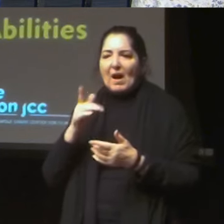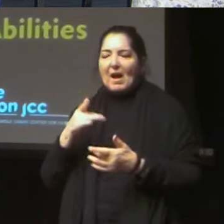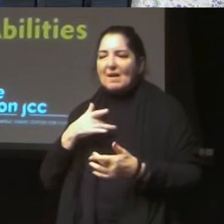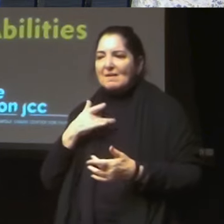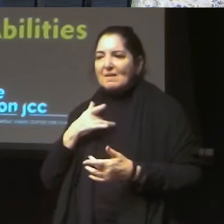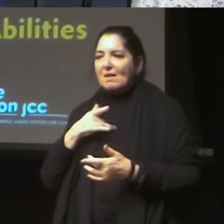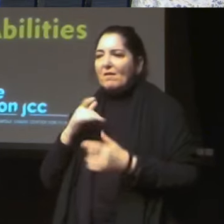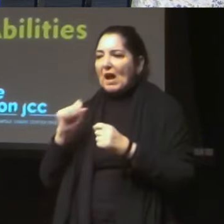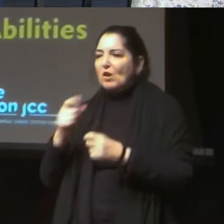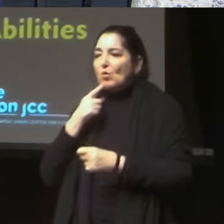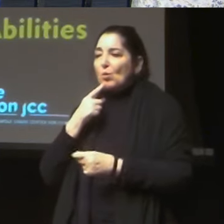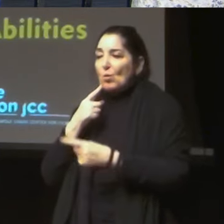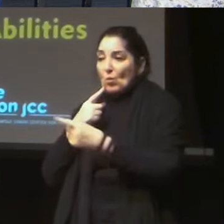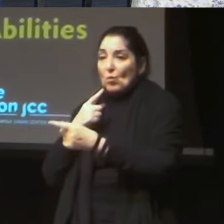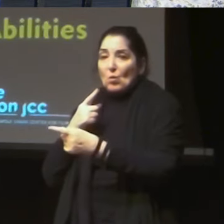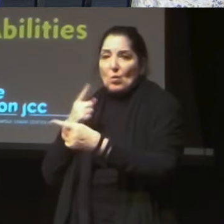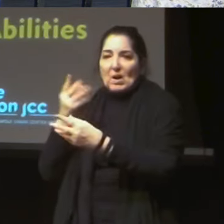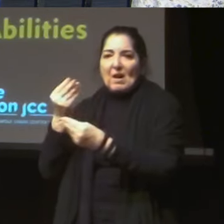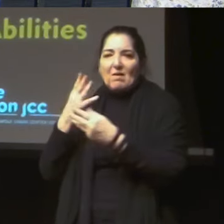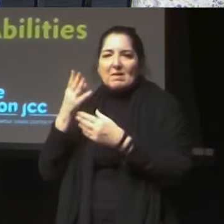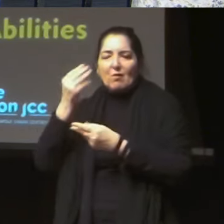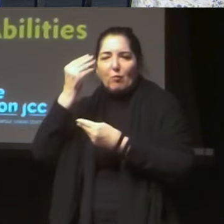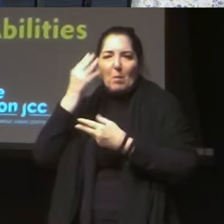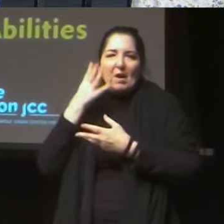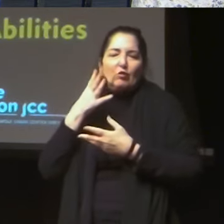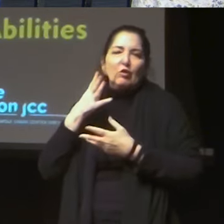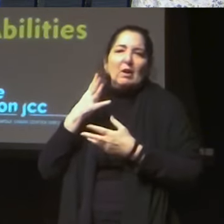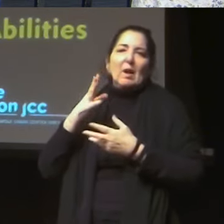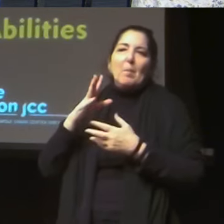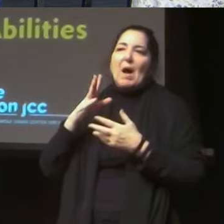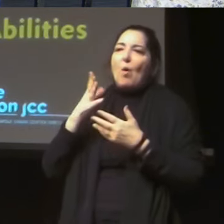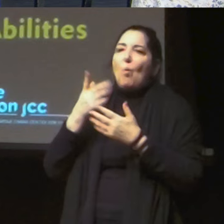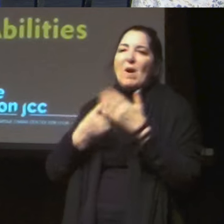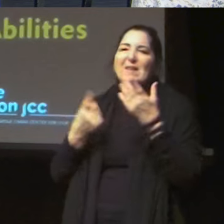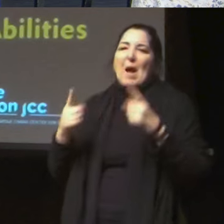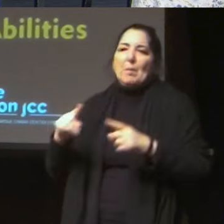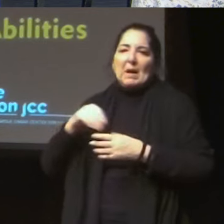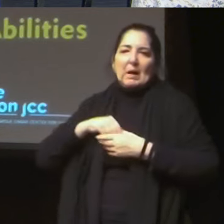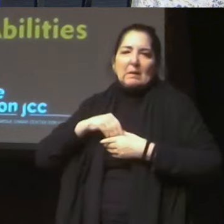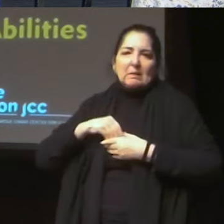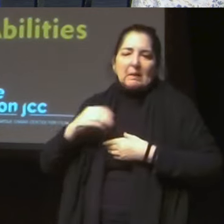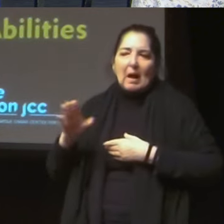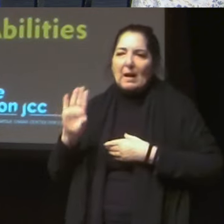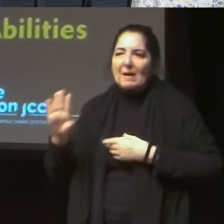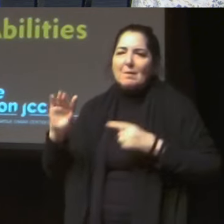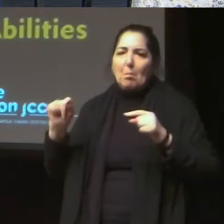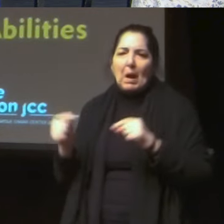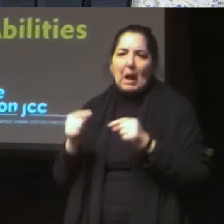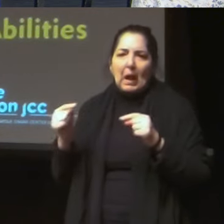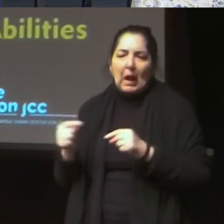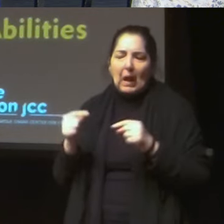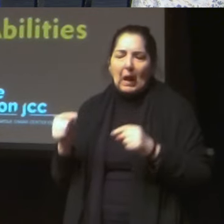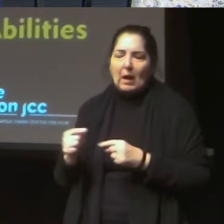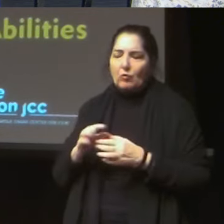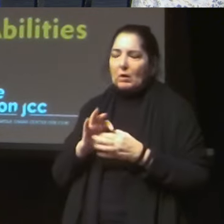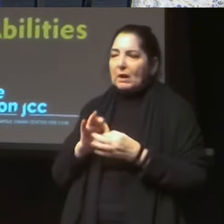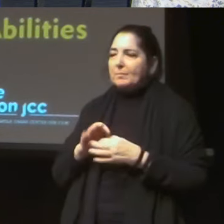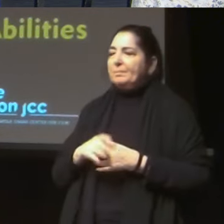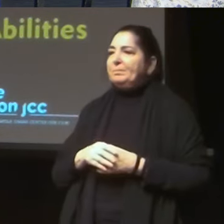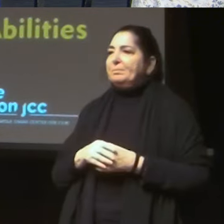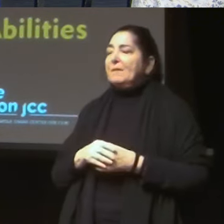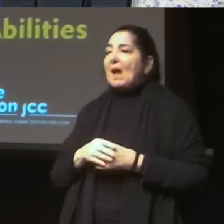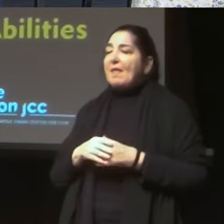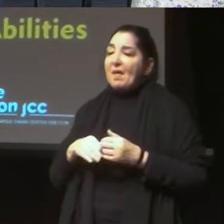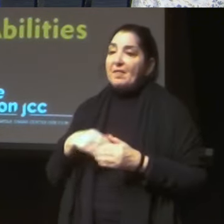it's again, we're kind of back at that space. Um, but I think, you know, through the years, I mean, even over the course of, um,